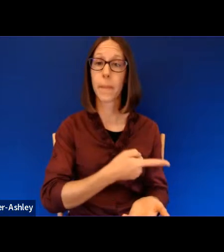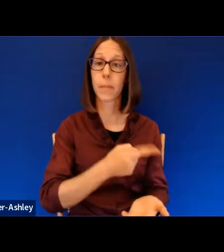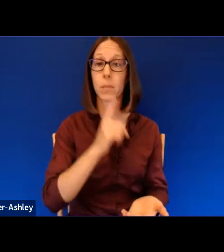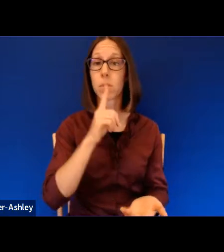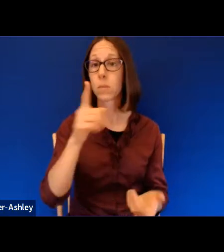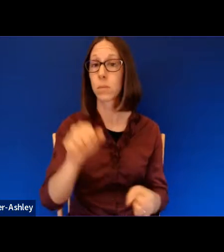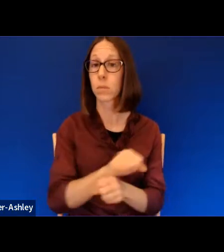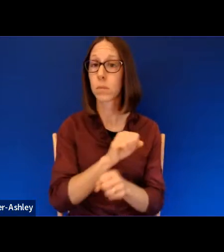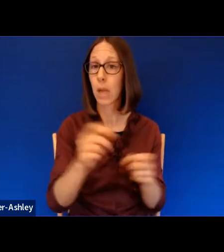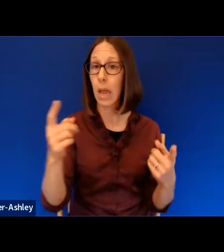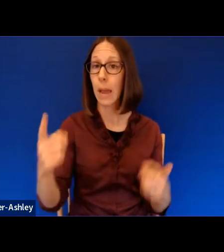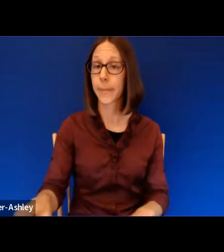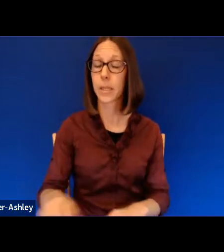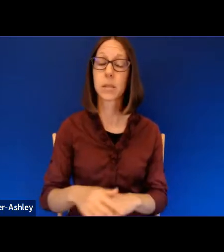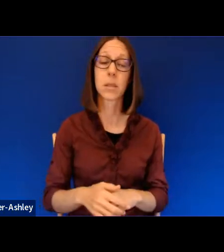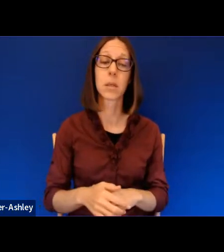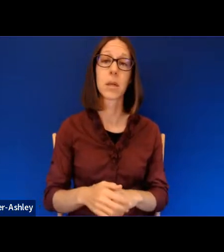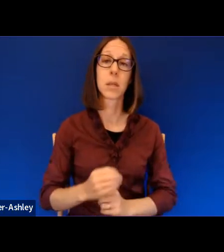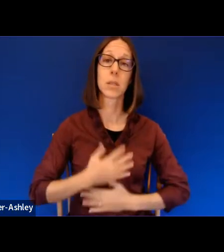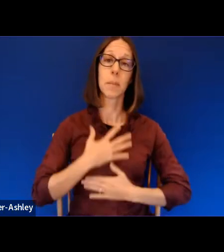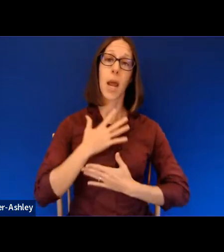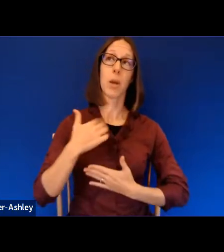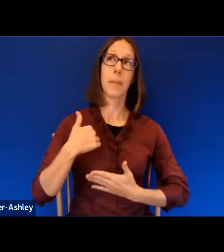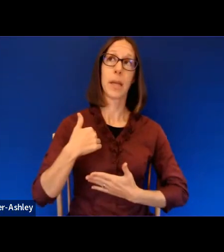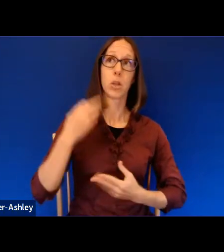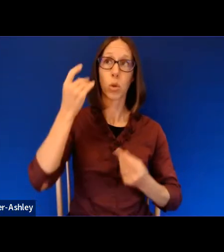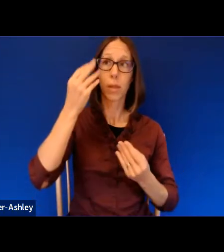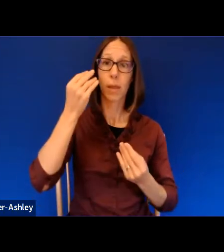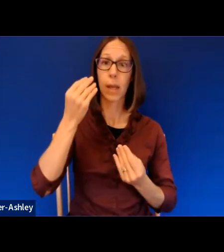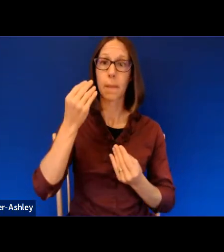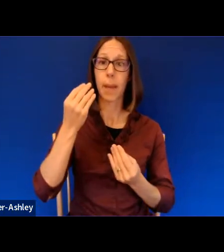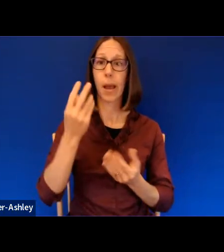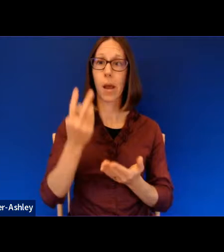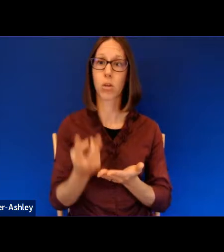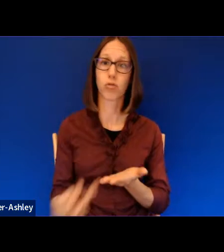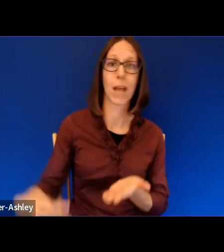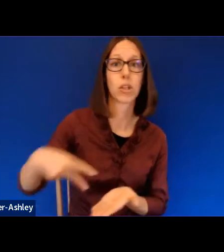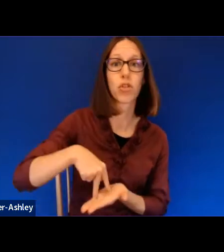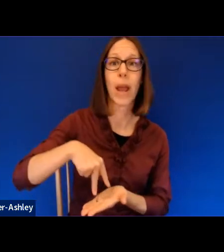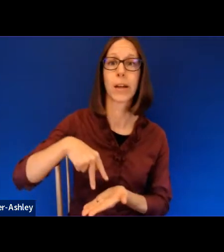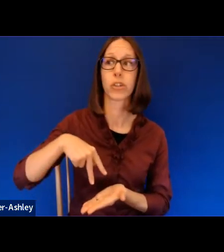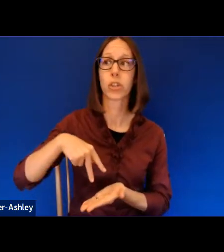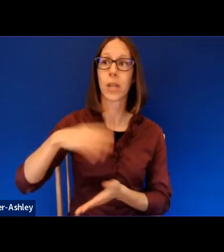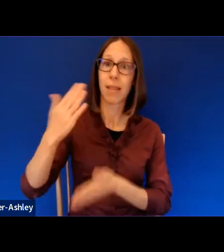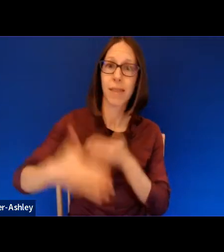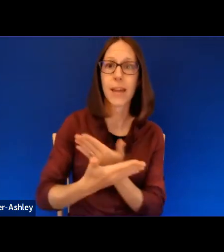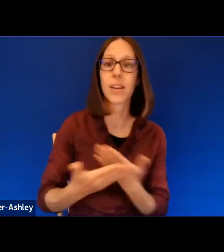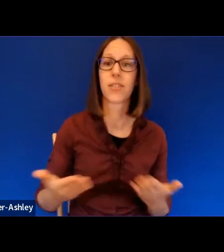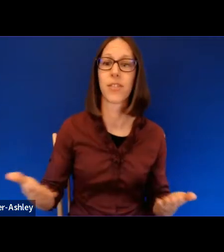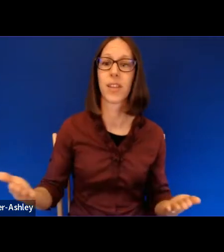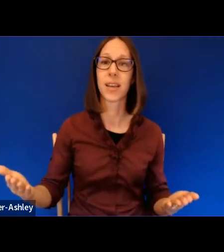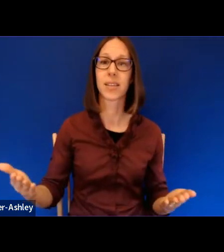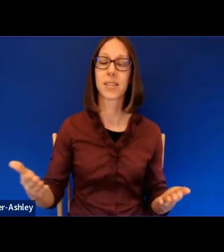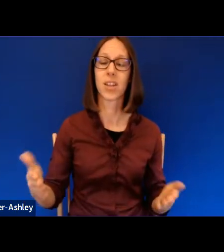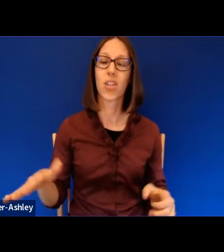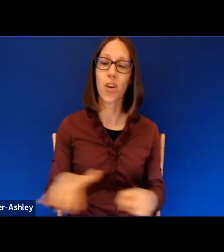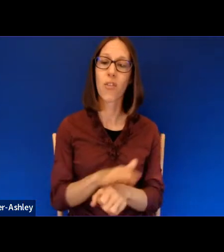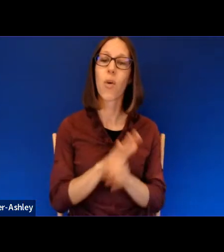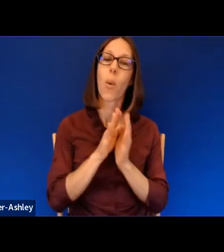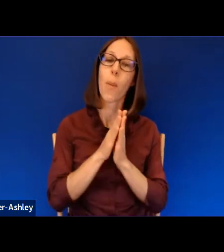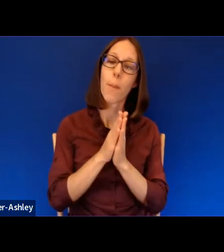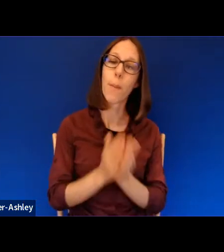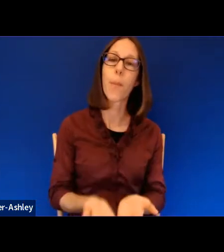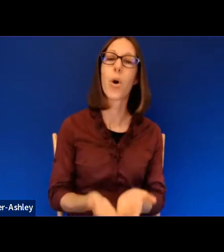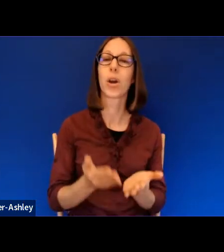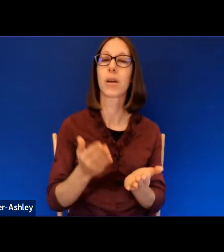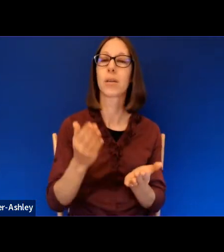think about resurrection and the end of things, which I guess that whole book thinks about. But